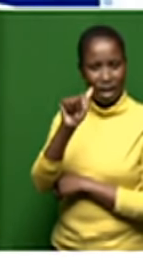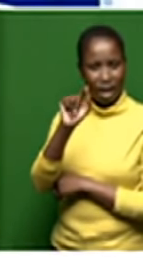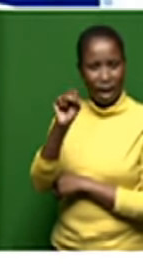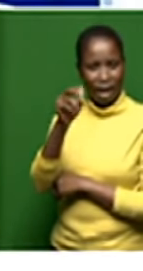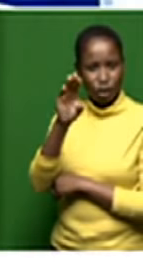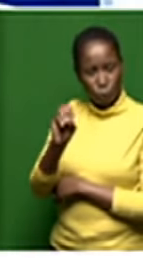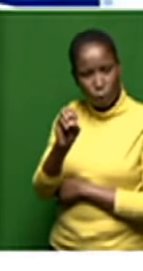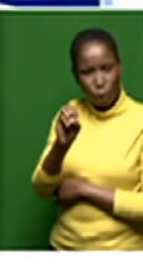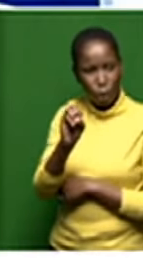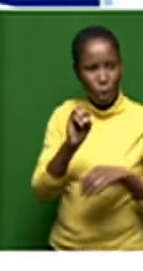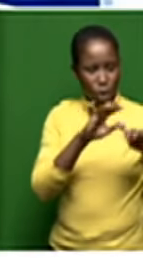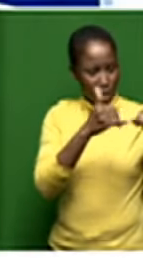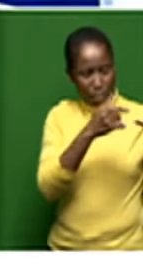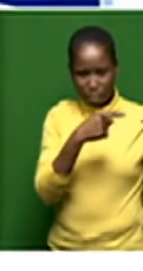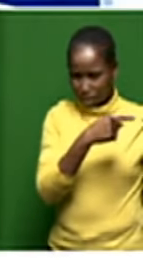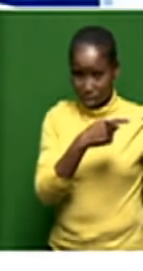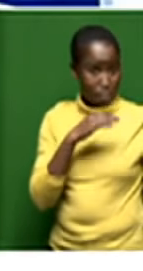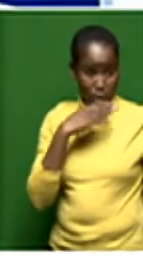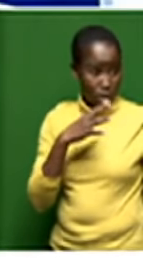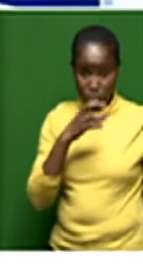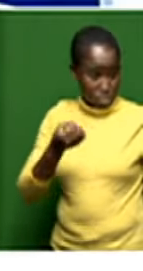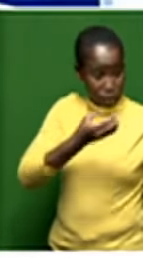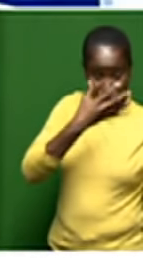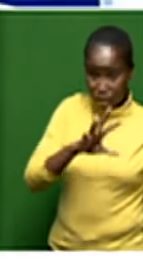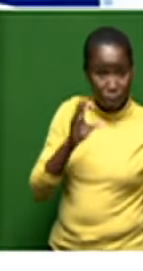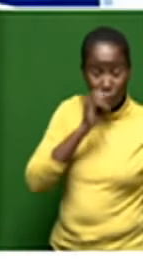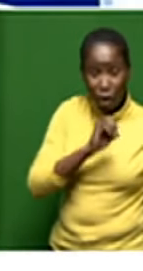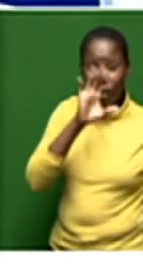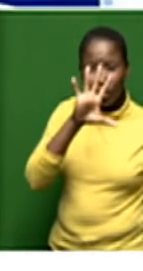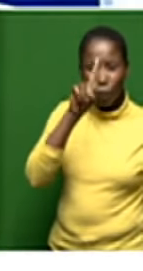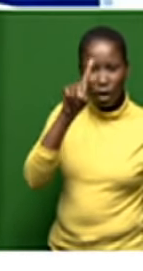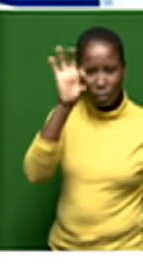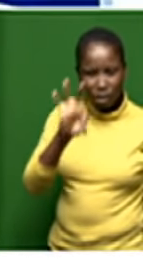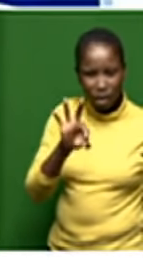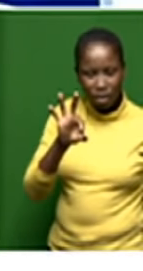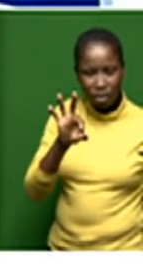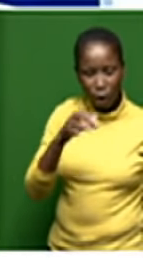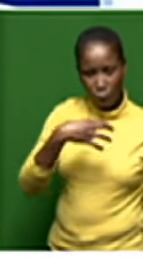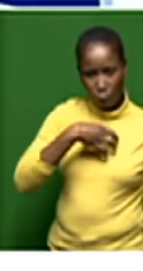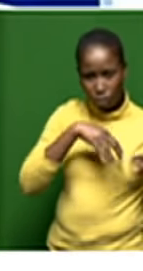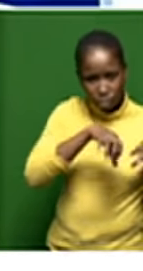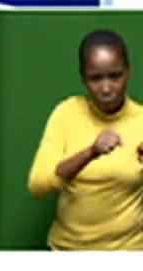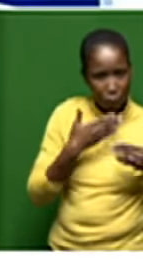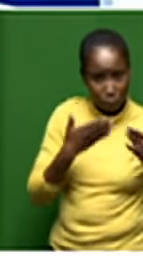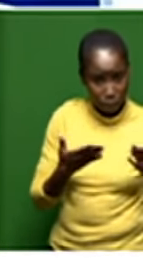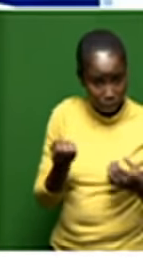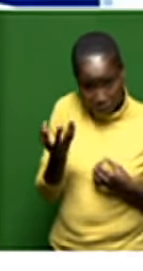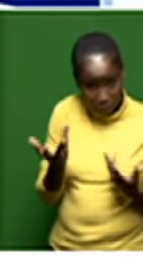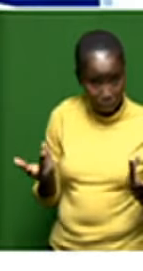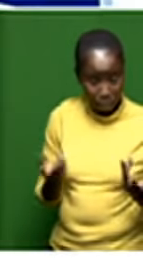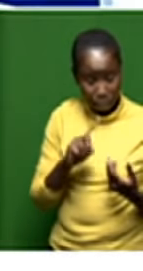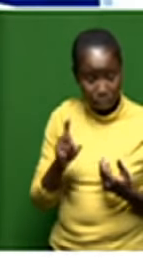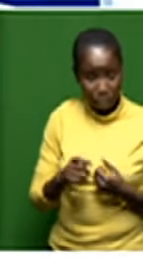winning bidder here uh were they not awarded that 51 stake uh the private equity stake in saa